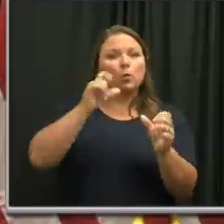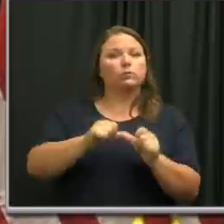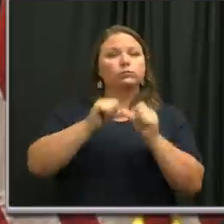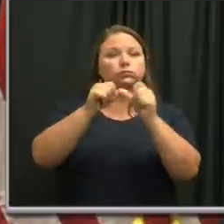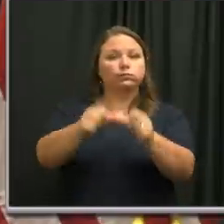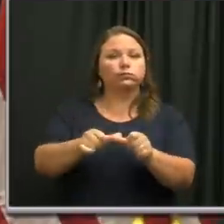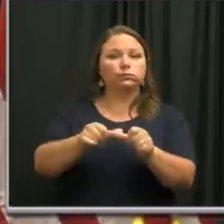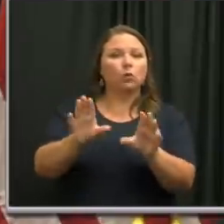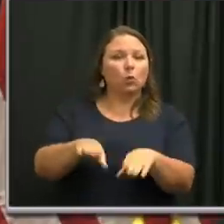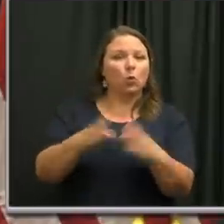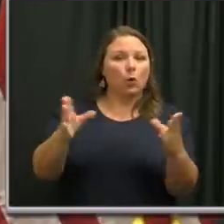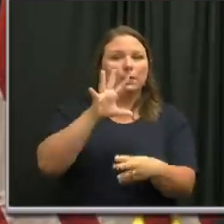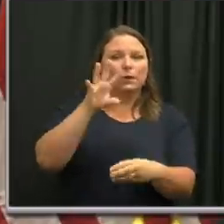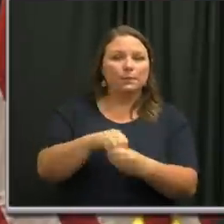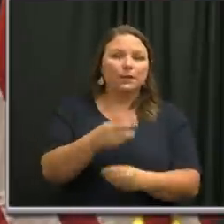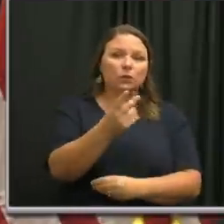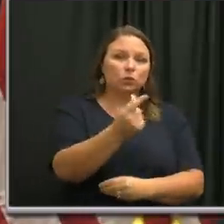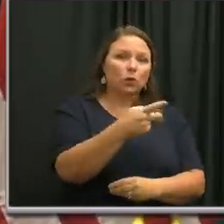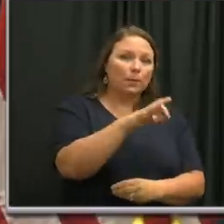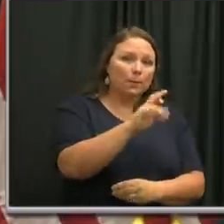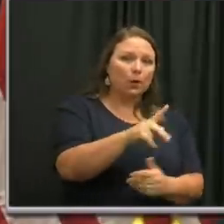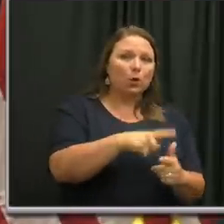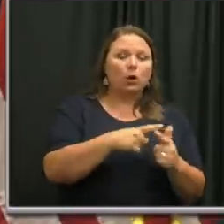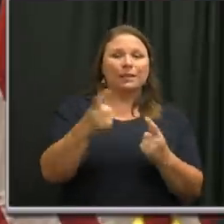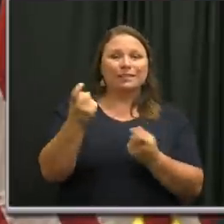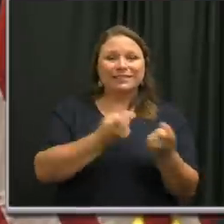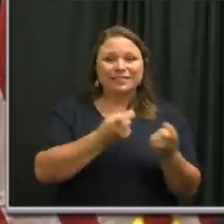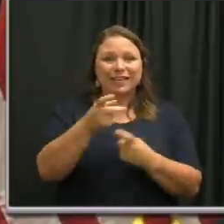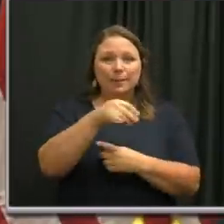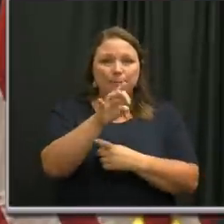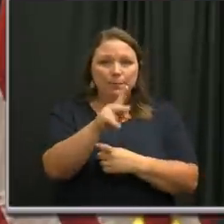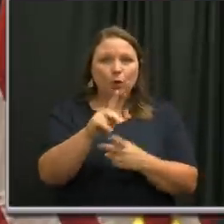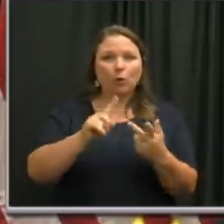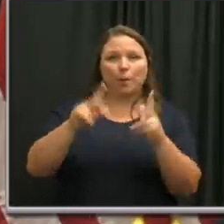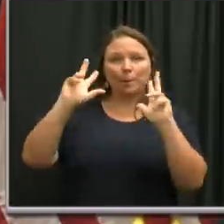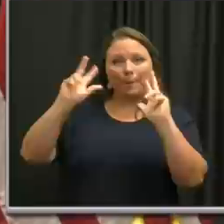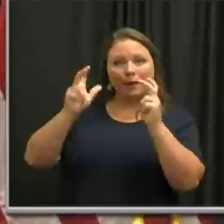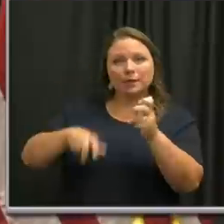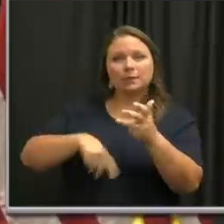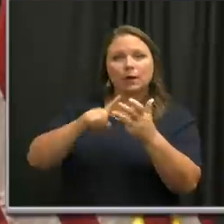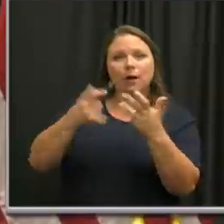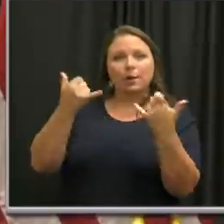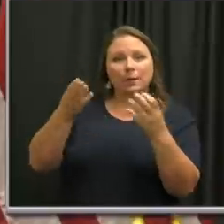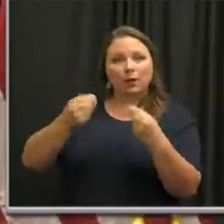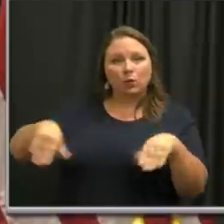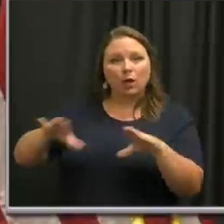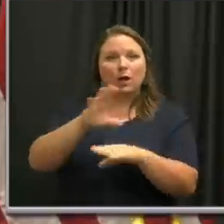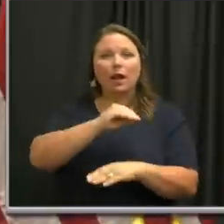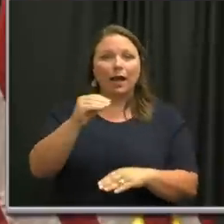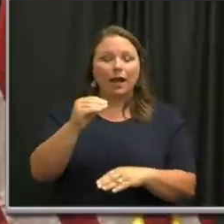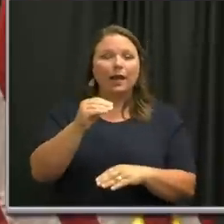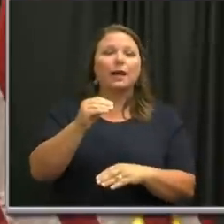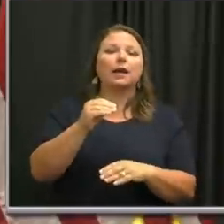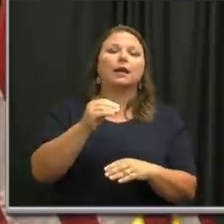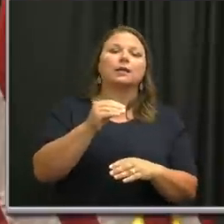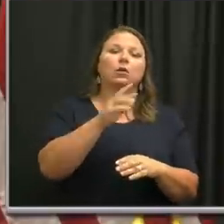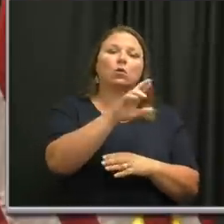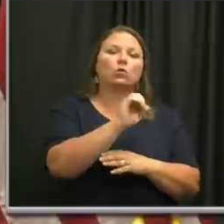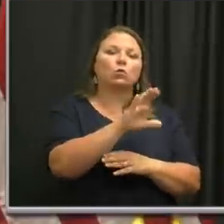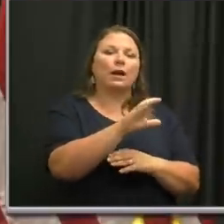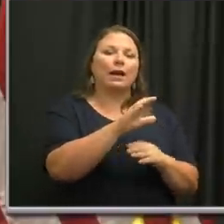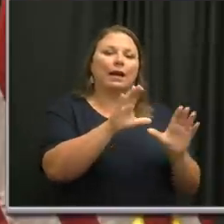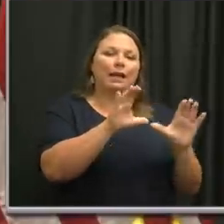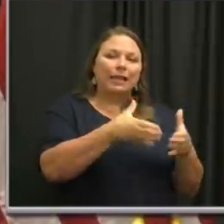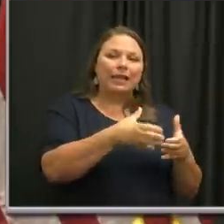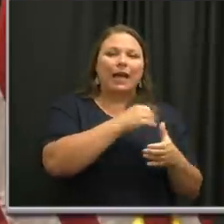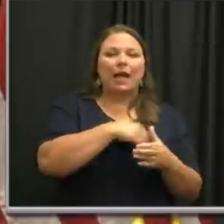open, including dog parks, skate parks, basketball courts, and playgrounds. And recreational leagues and pools will still be